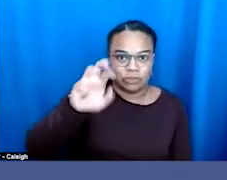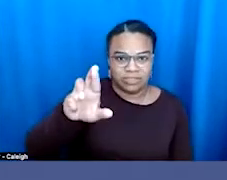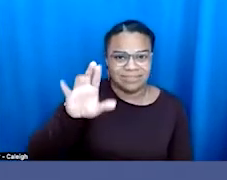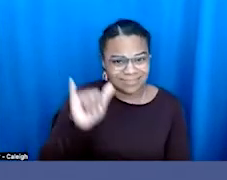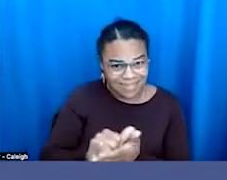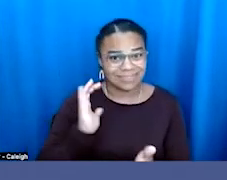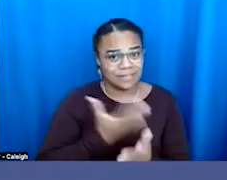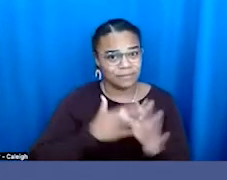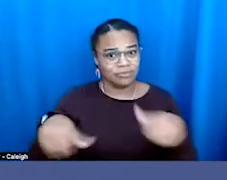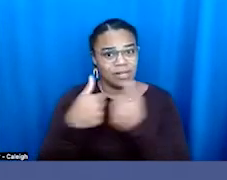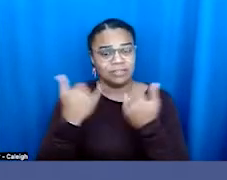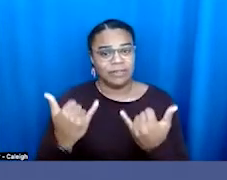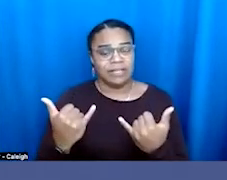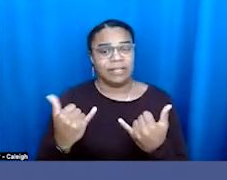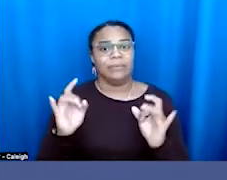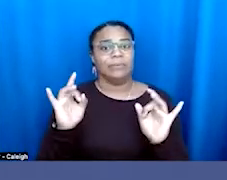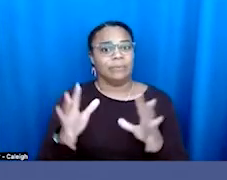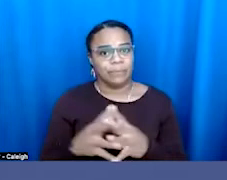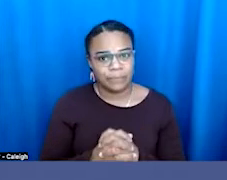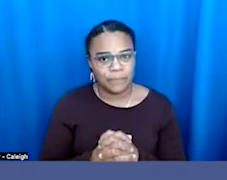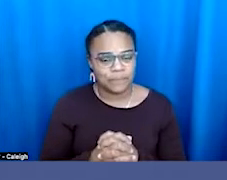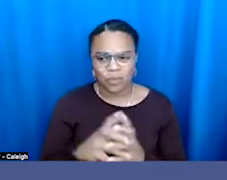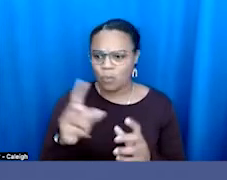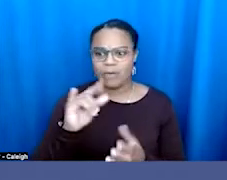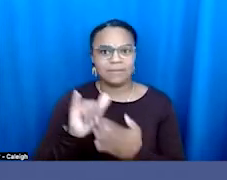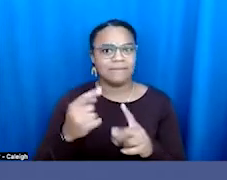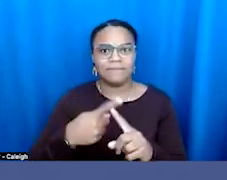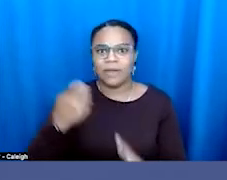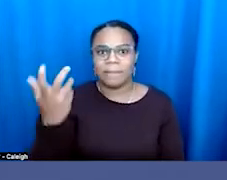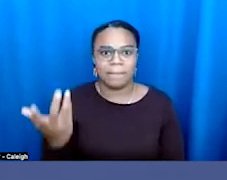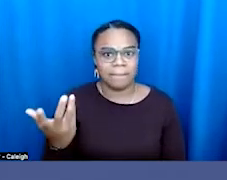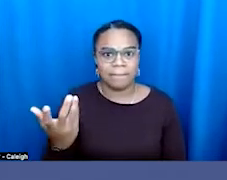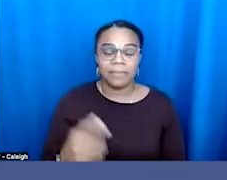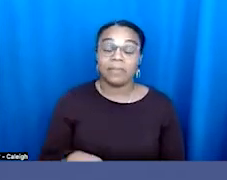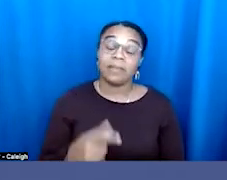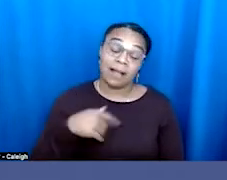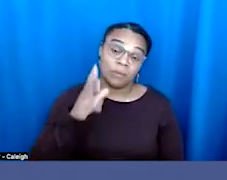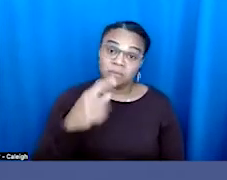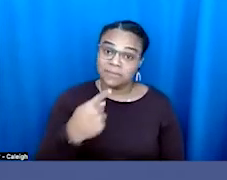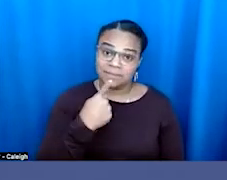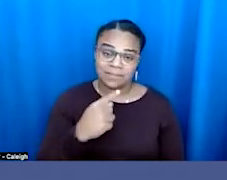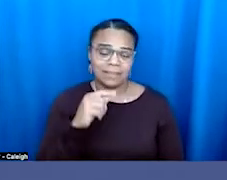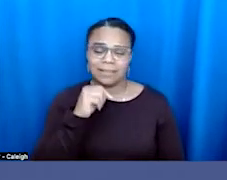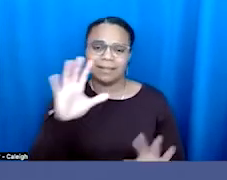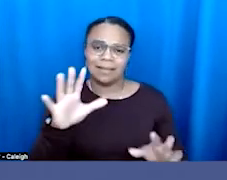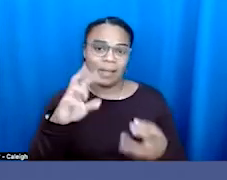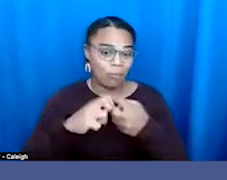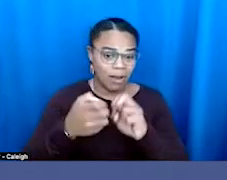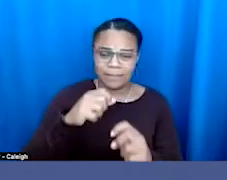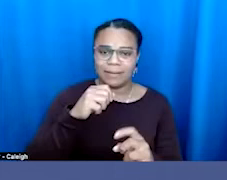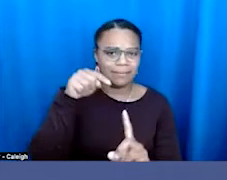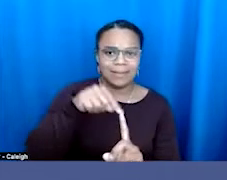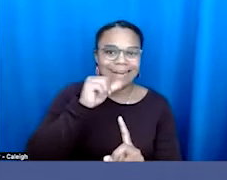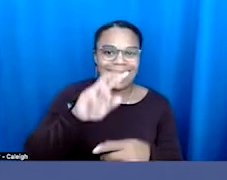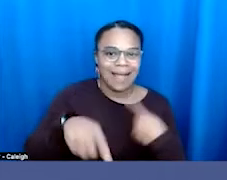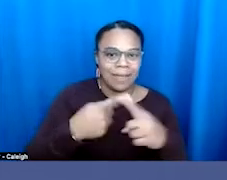Where is this coming from? I would argue that it is not about LGBTQ people. I